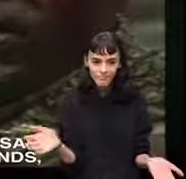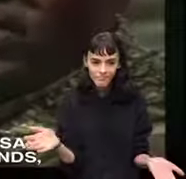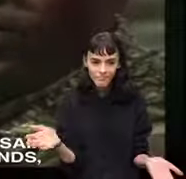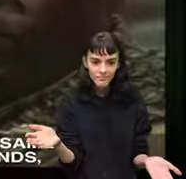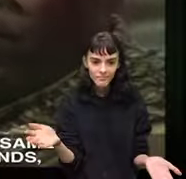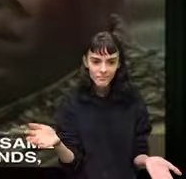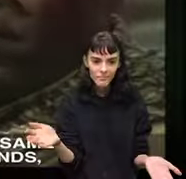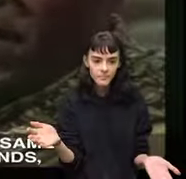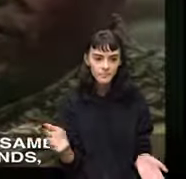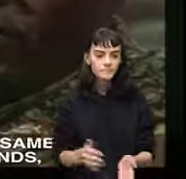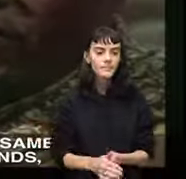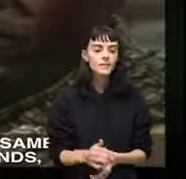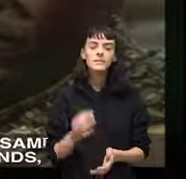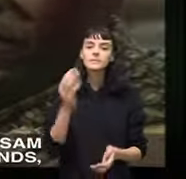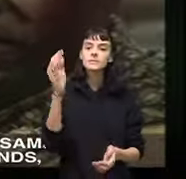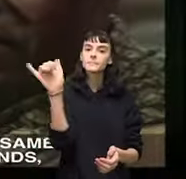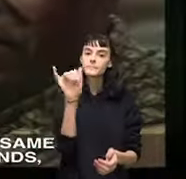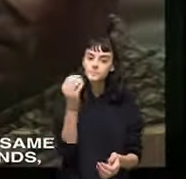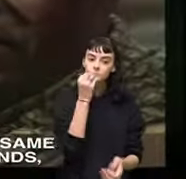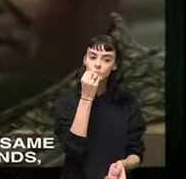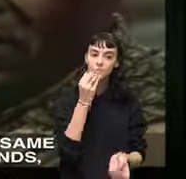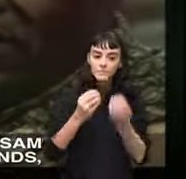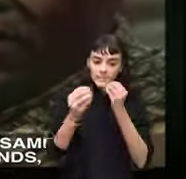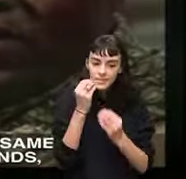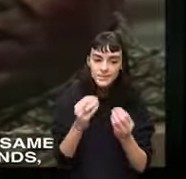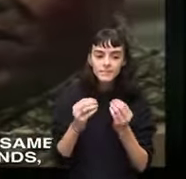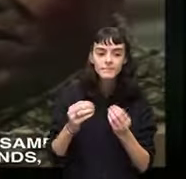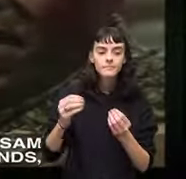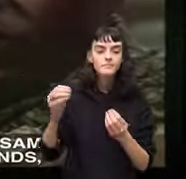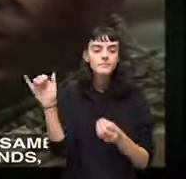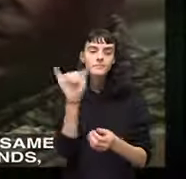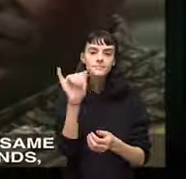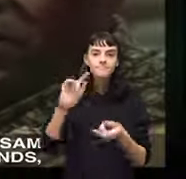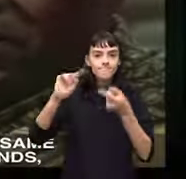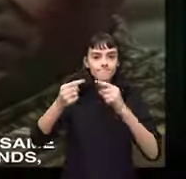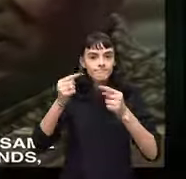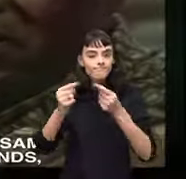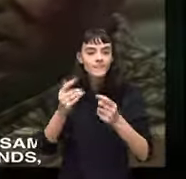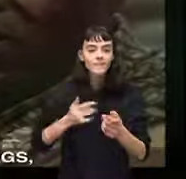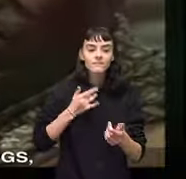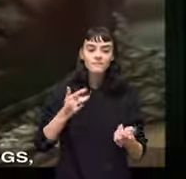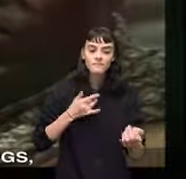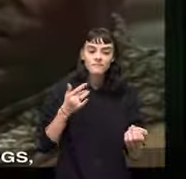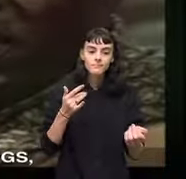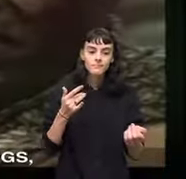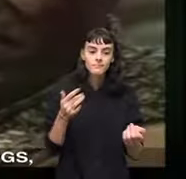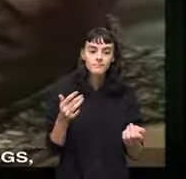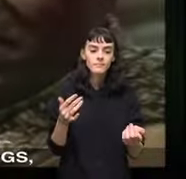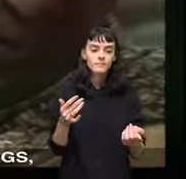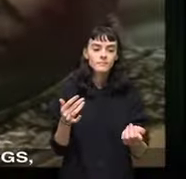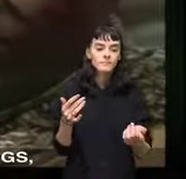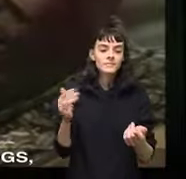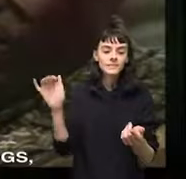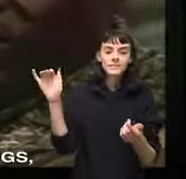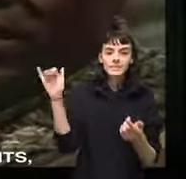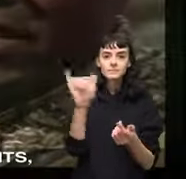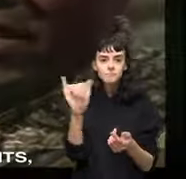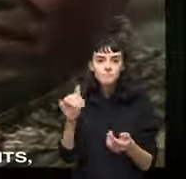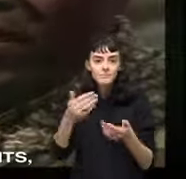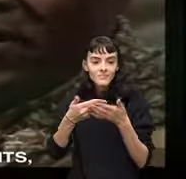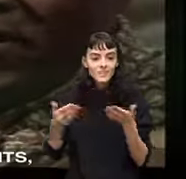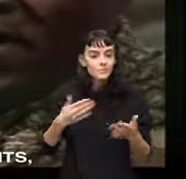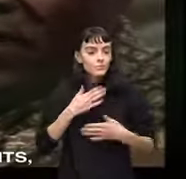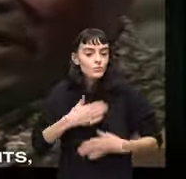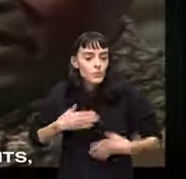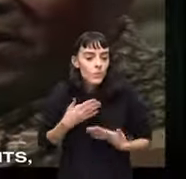are we not supported by the same food hurt by the same wounds wounded by the same wrongs